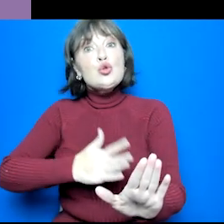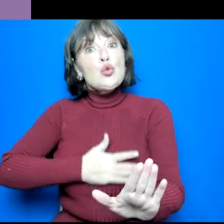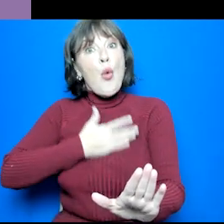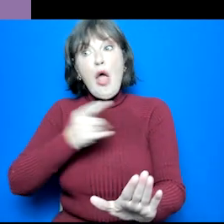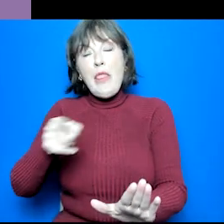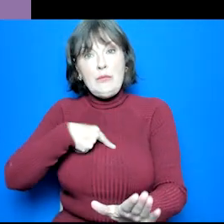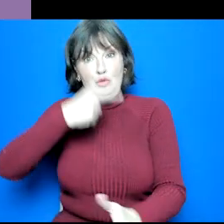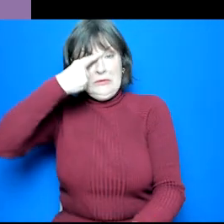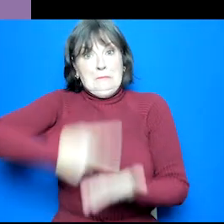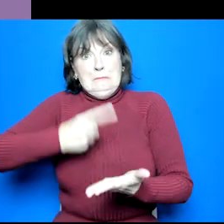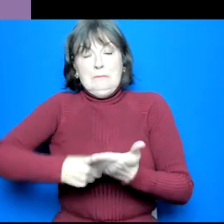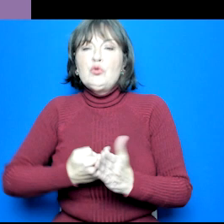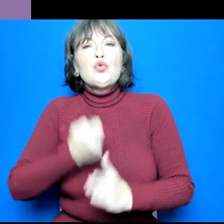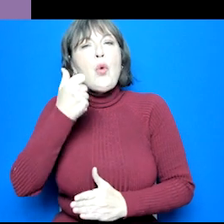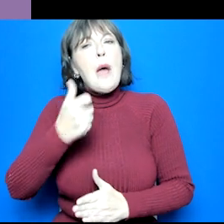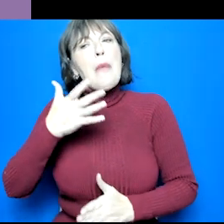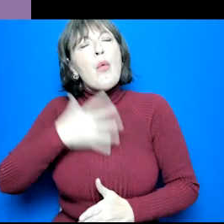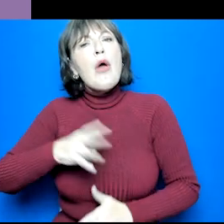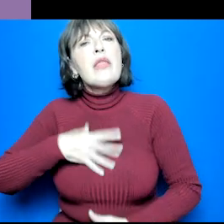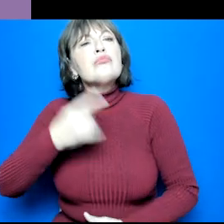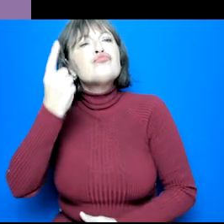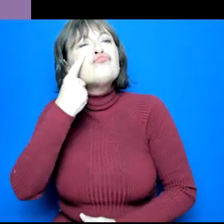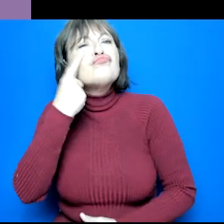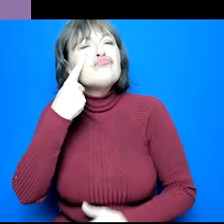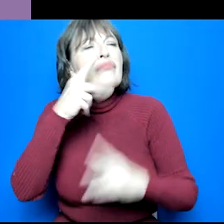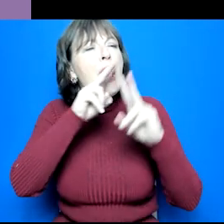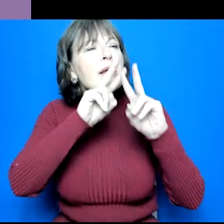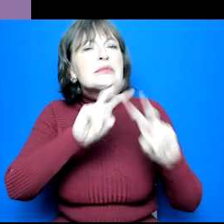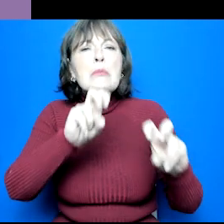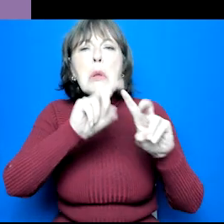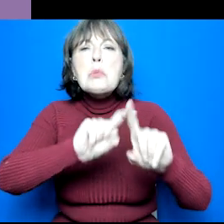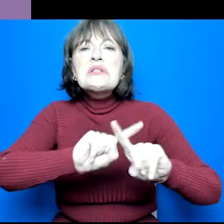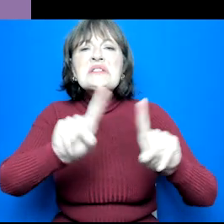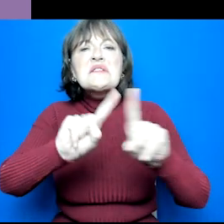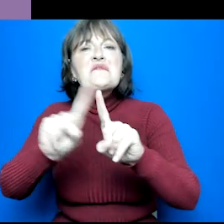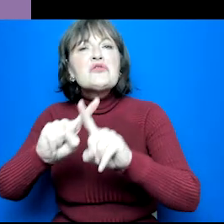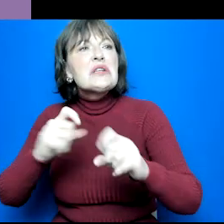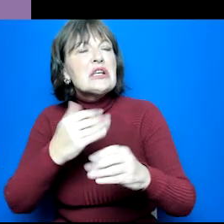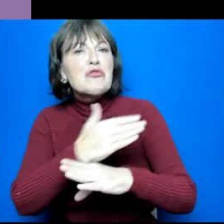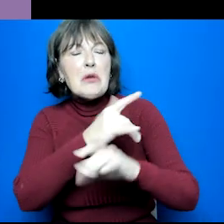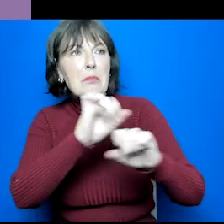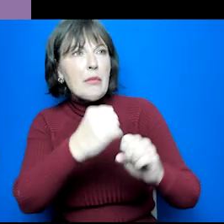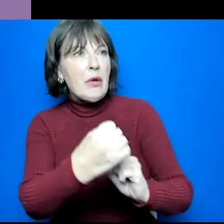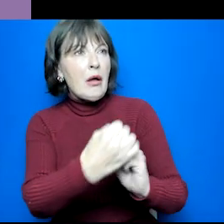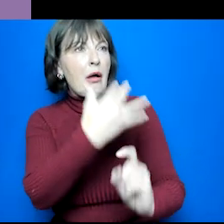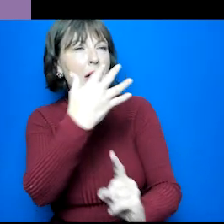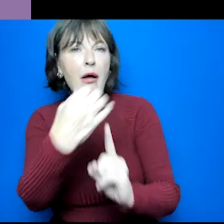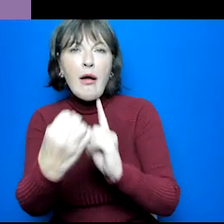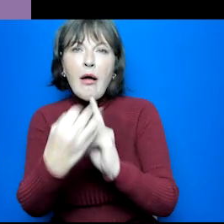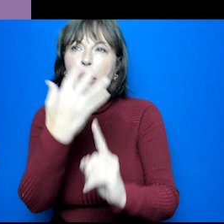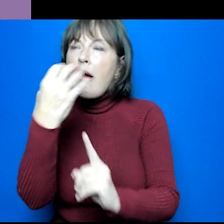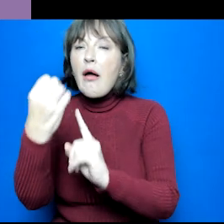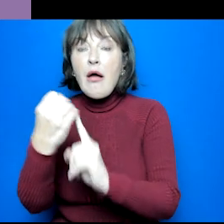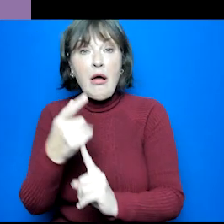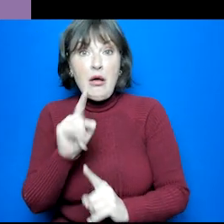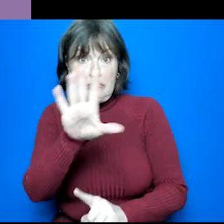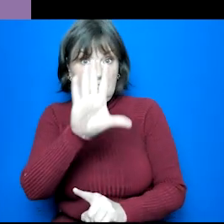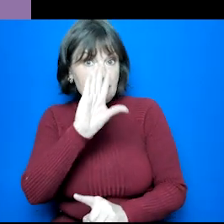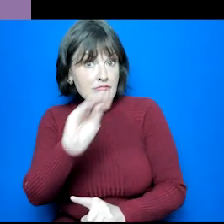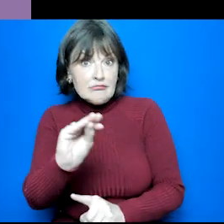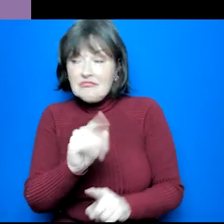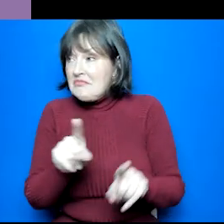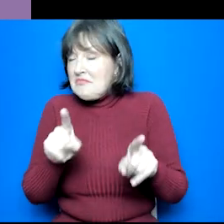encourage them to be curious and for them to explore careers that inspire them. Some of young people might already have career ideas in mind and some won't.